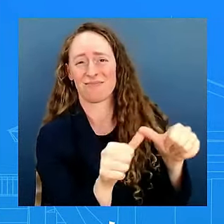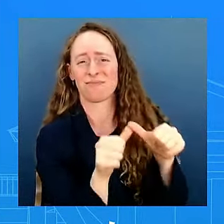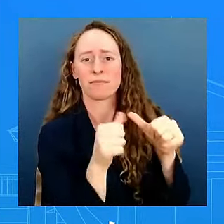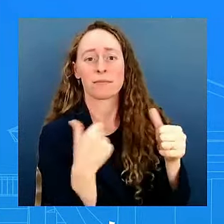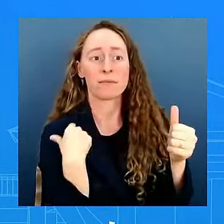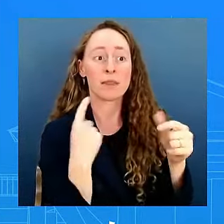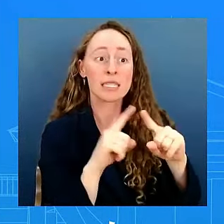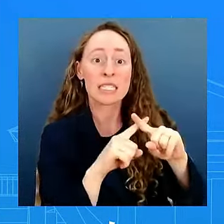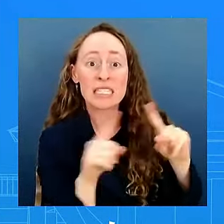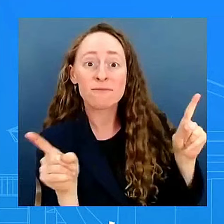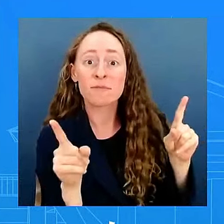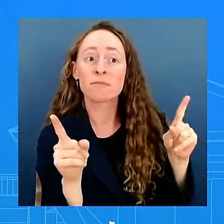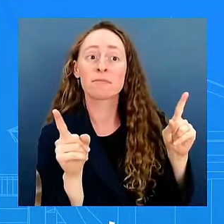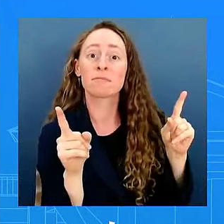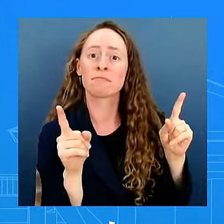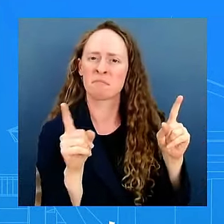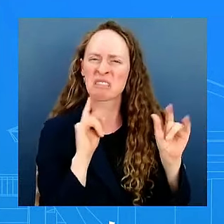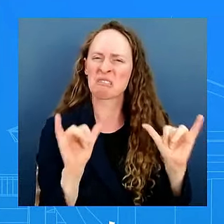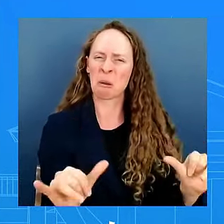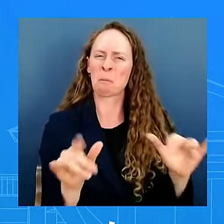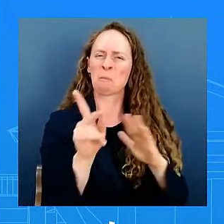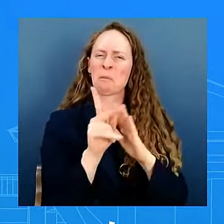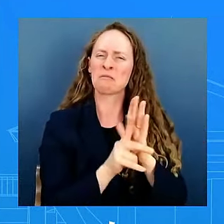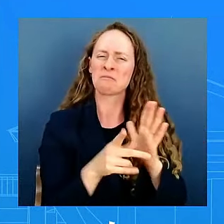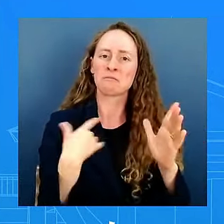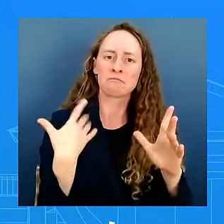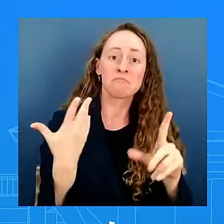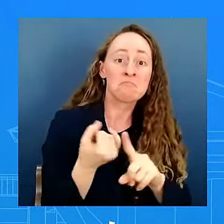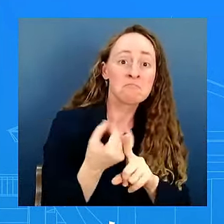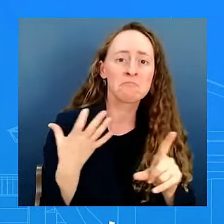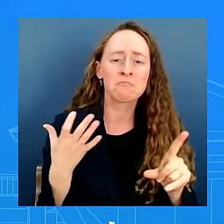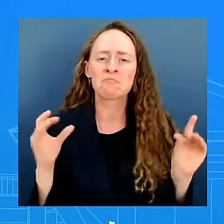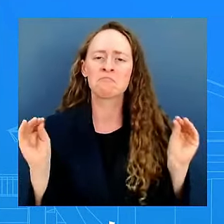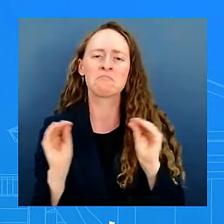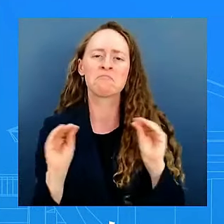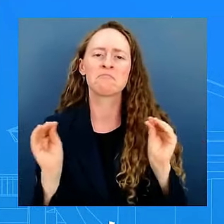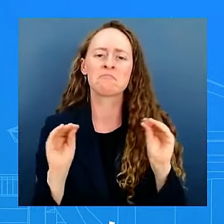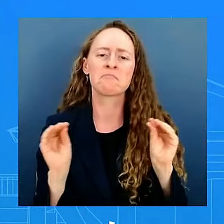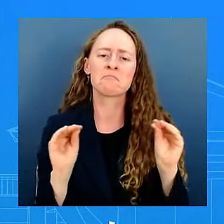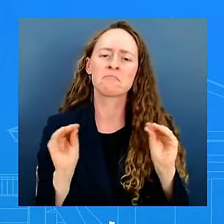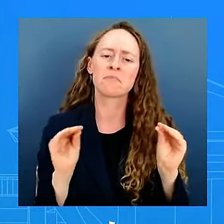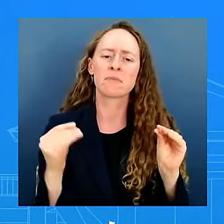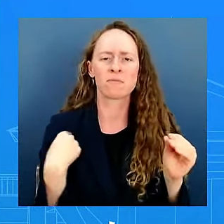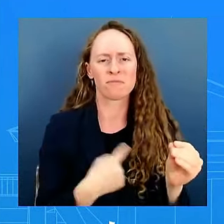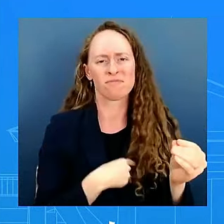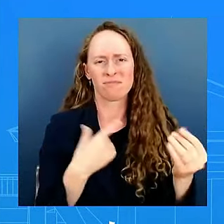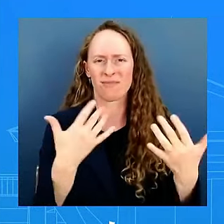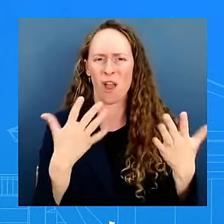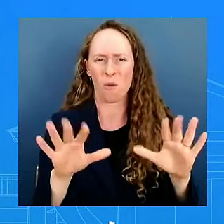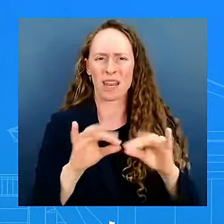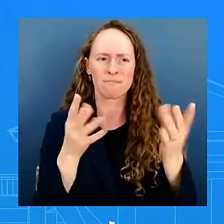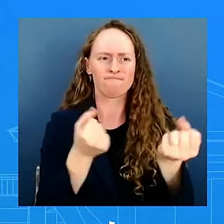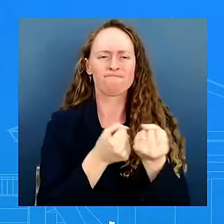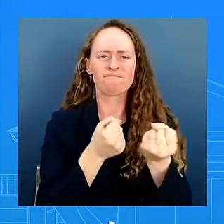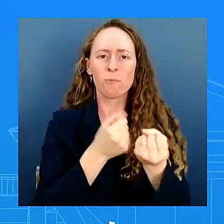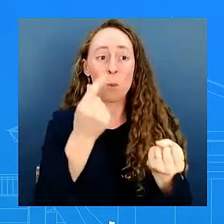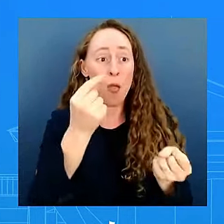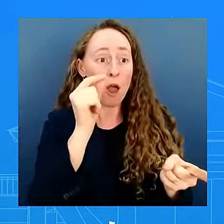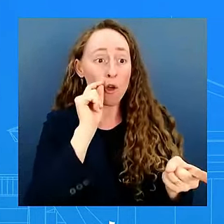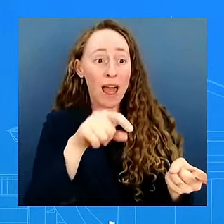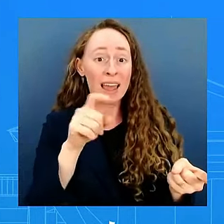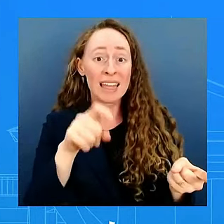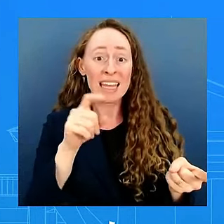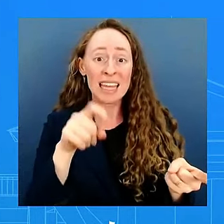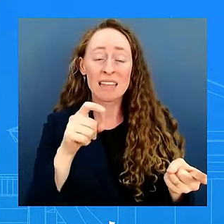the president has been a leader when it comes to giving ukraine the support that they need 15 plus countries uh that is